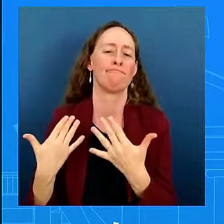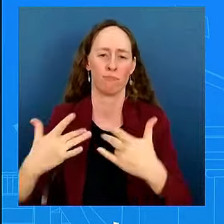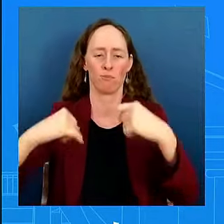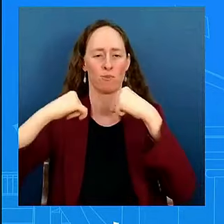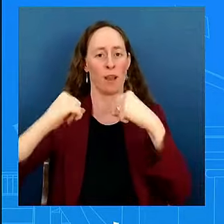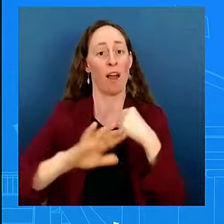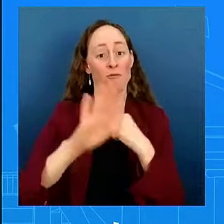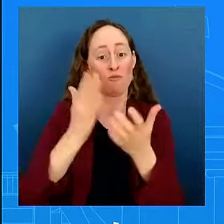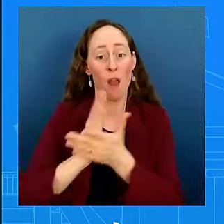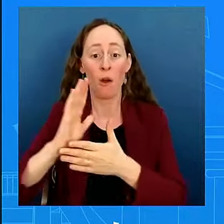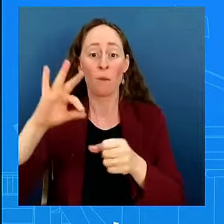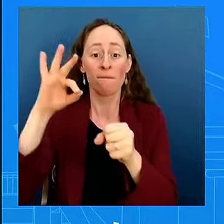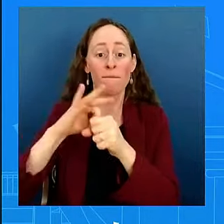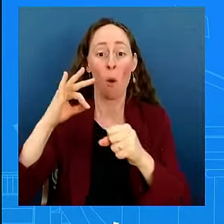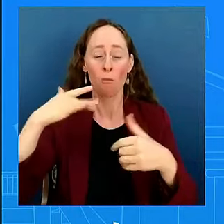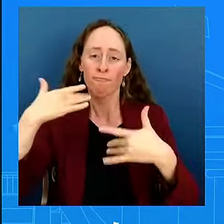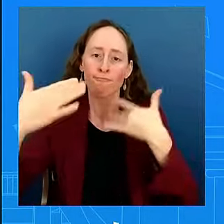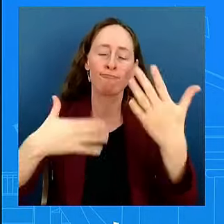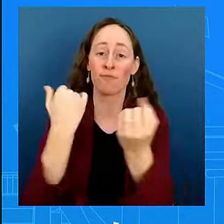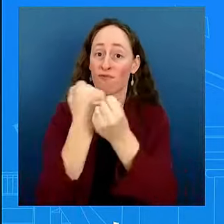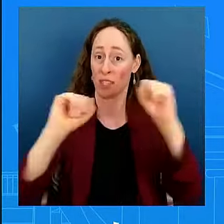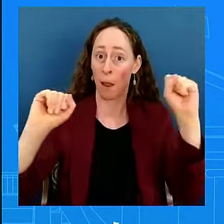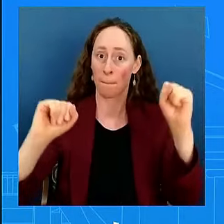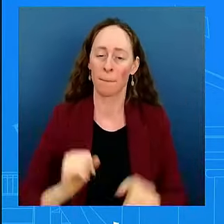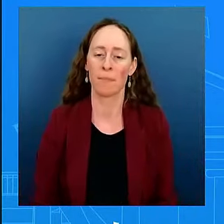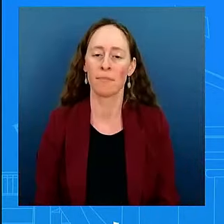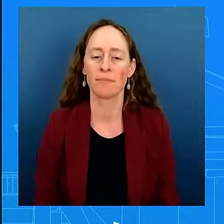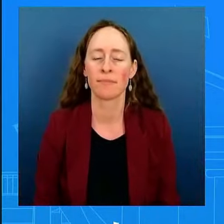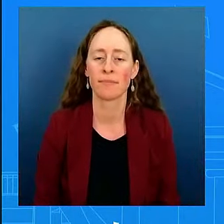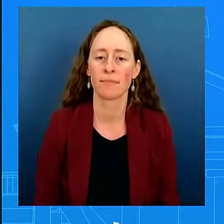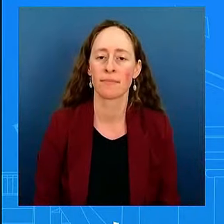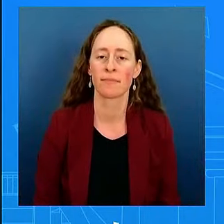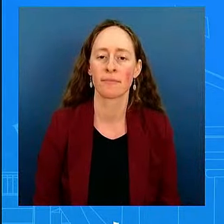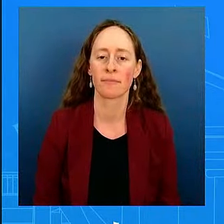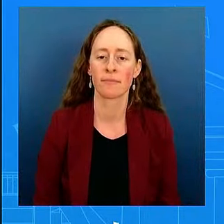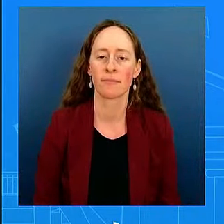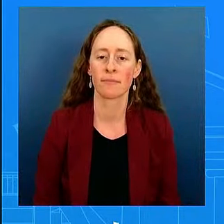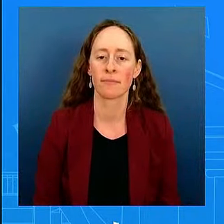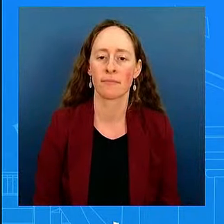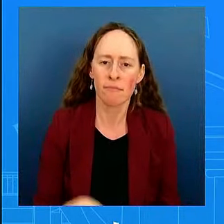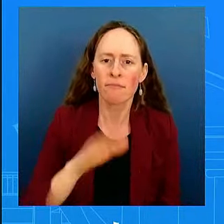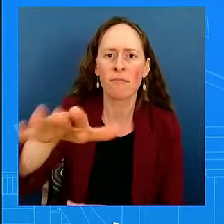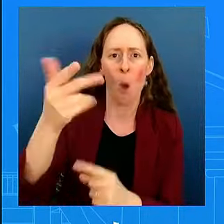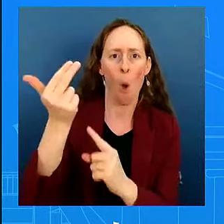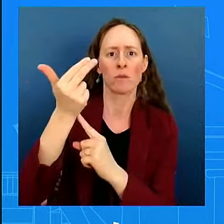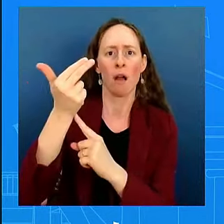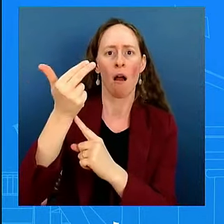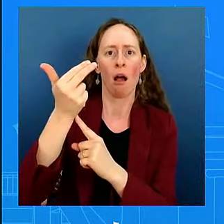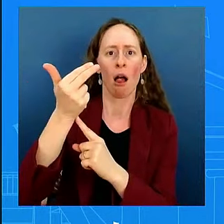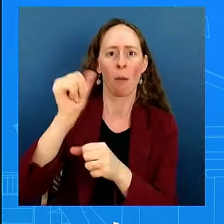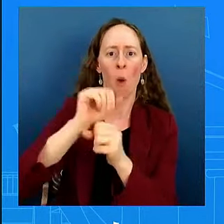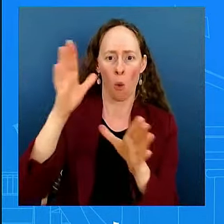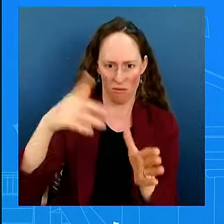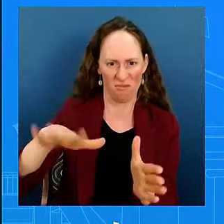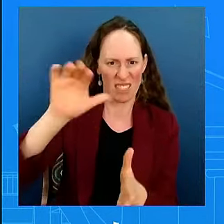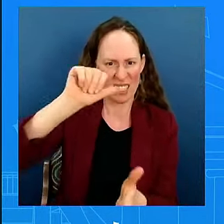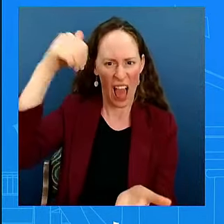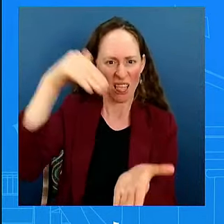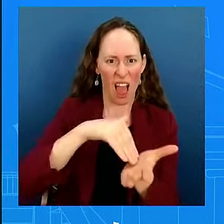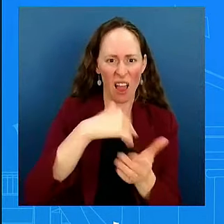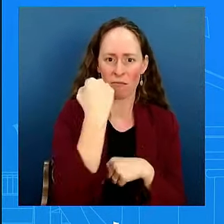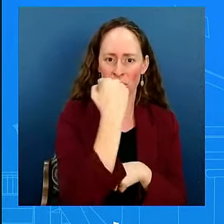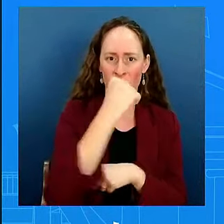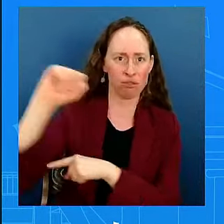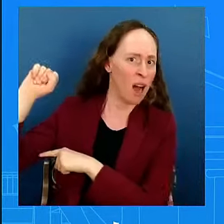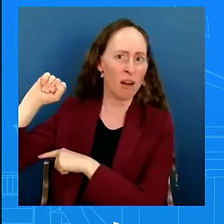the 10,000 hotel workers that went on strike? So, obviously, we have seen the reporting of what's